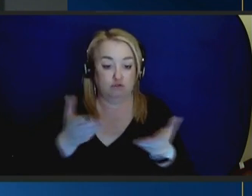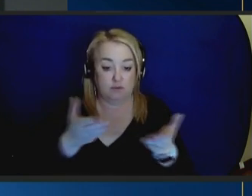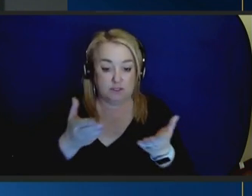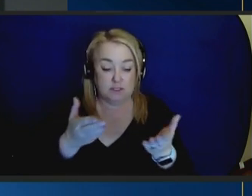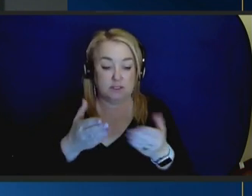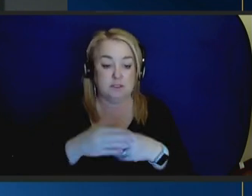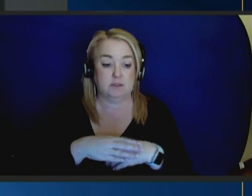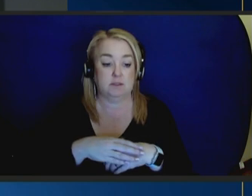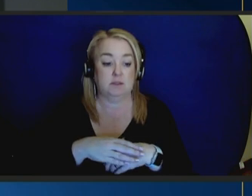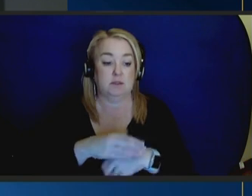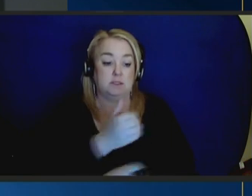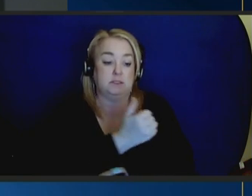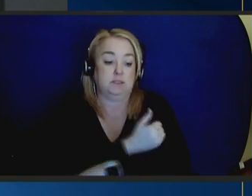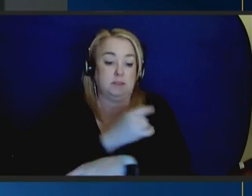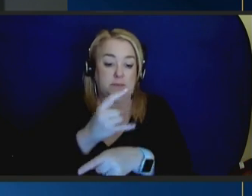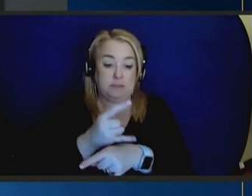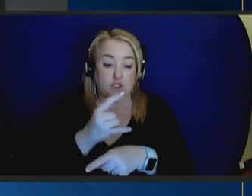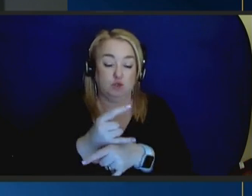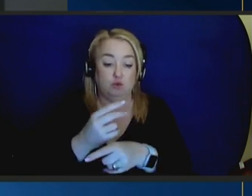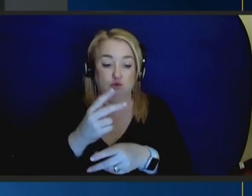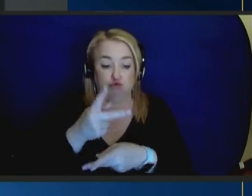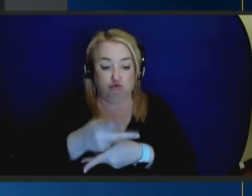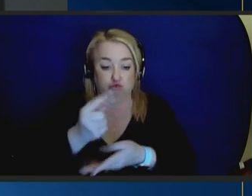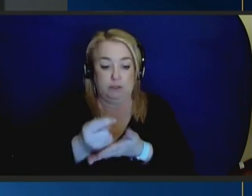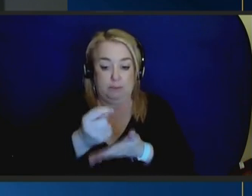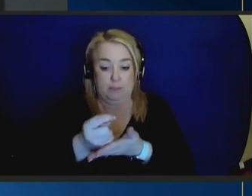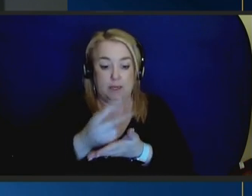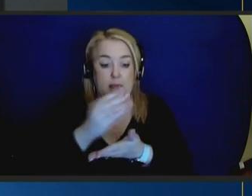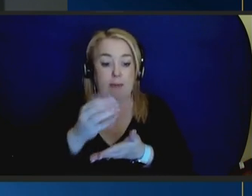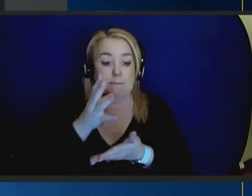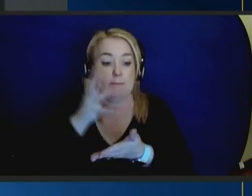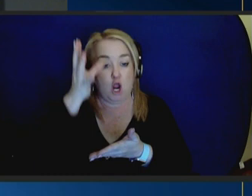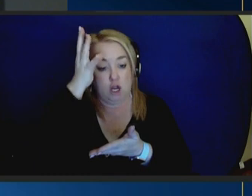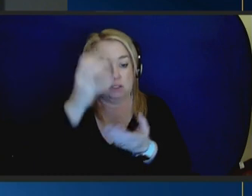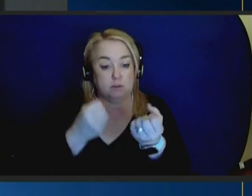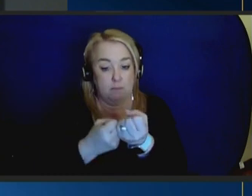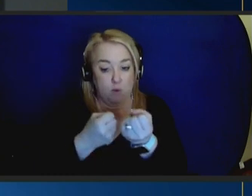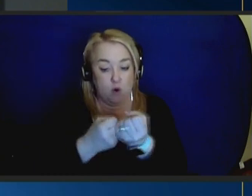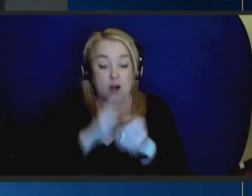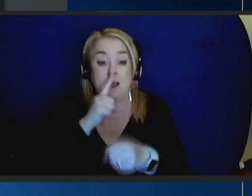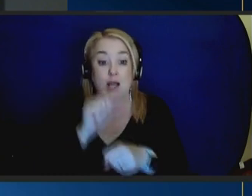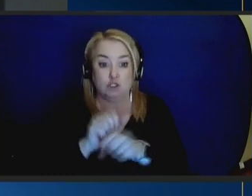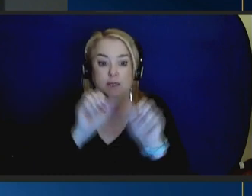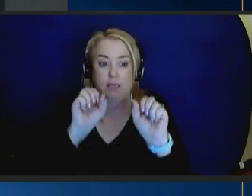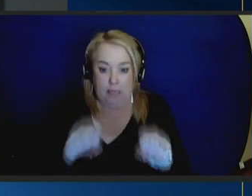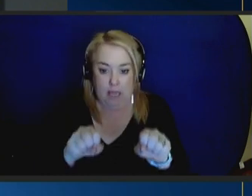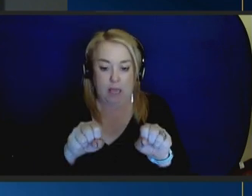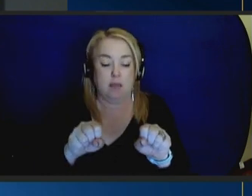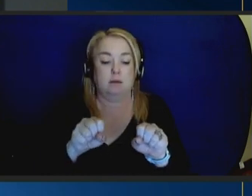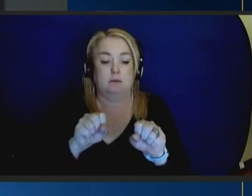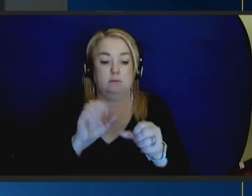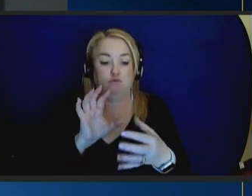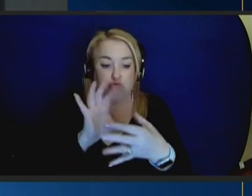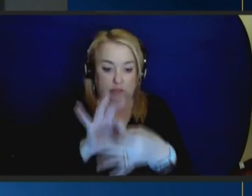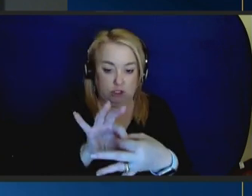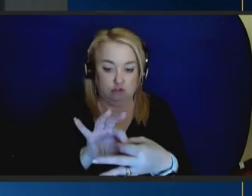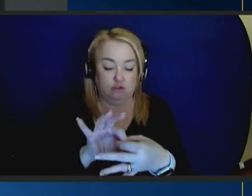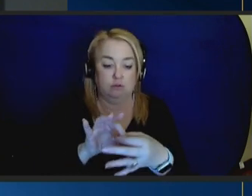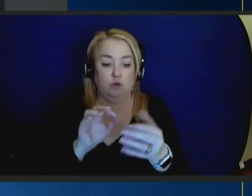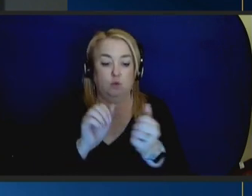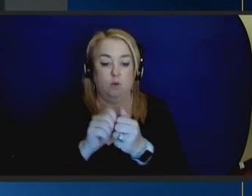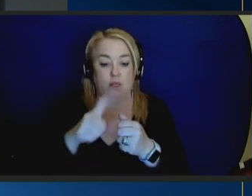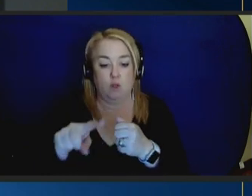substance use treatment, and parent support within actual reach of a parent or a caregiver who needs it.